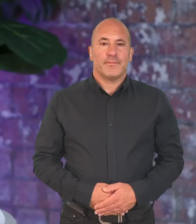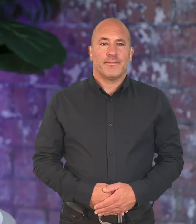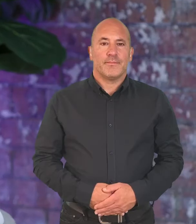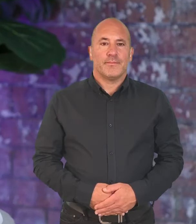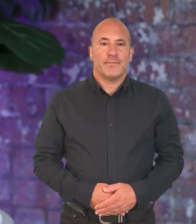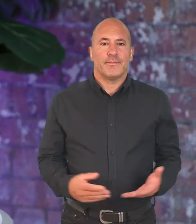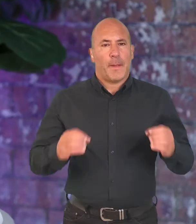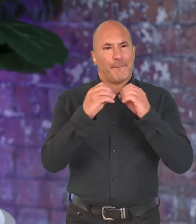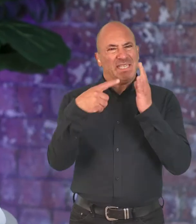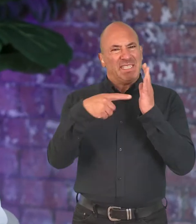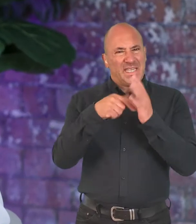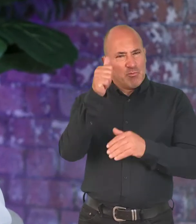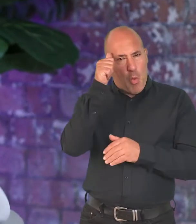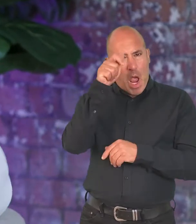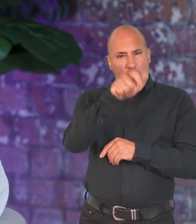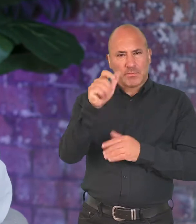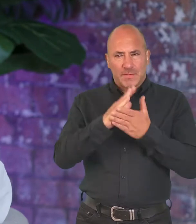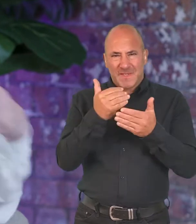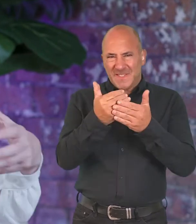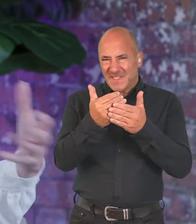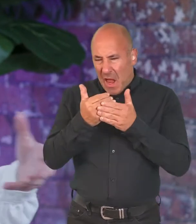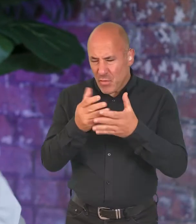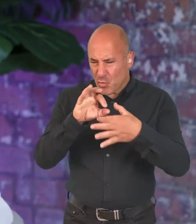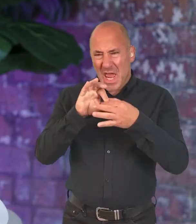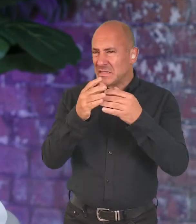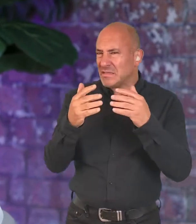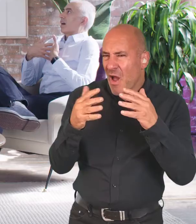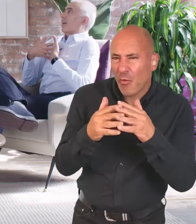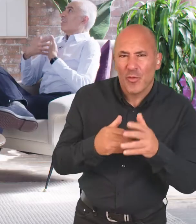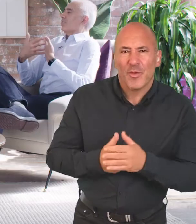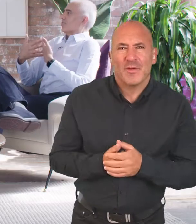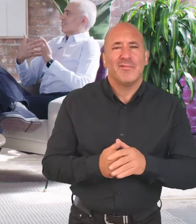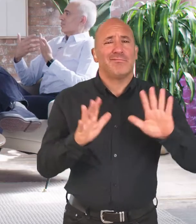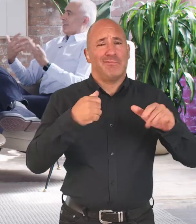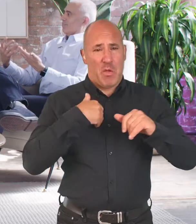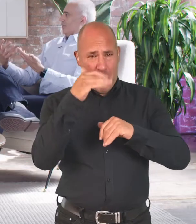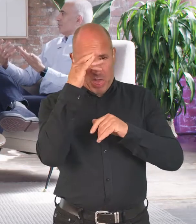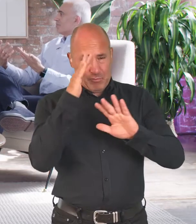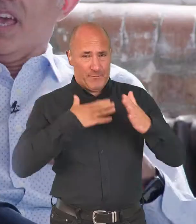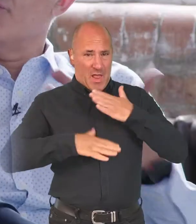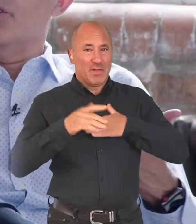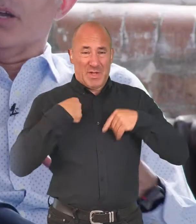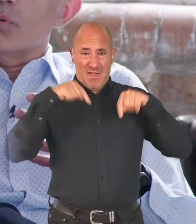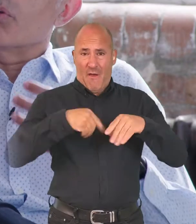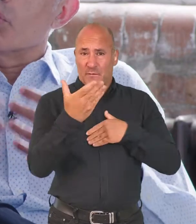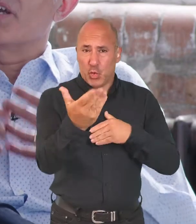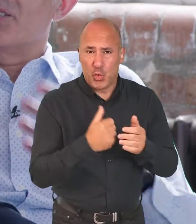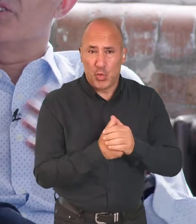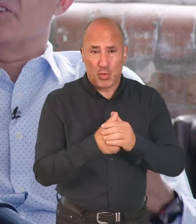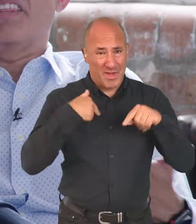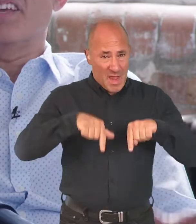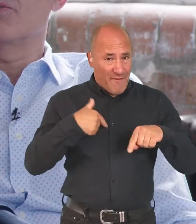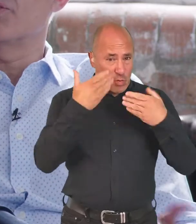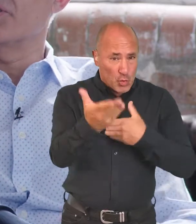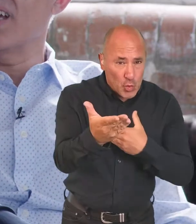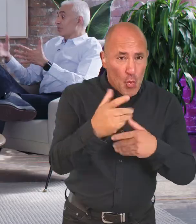How do BT ensure that customers stay safe and connected? Our ethos is that we're here for you. We're here for you and we will always